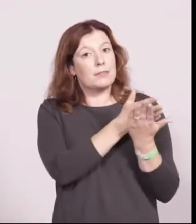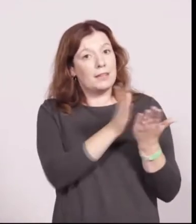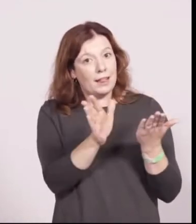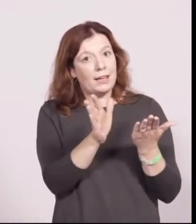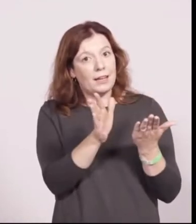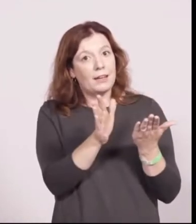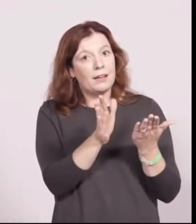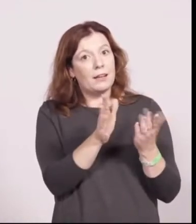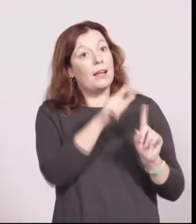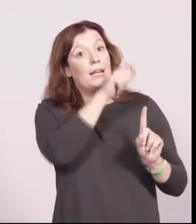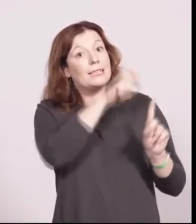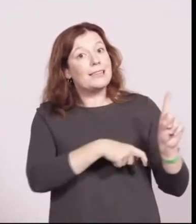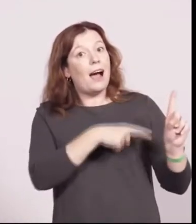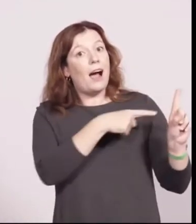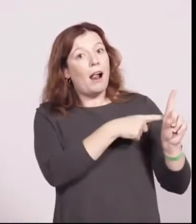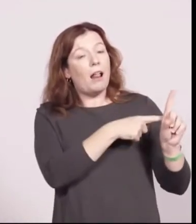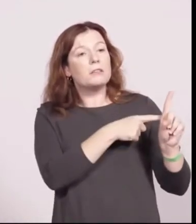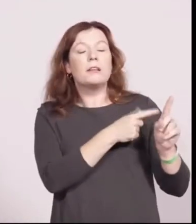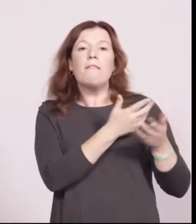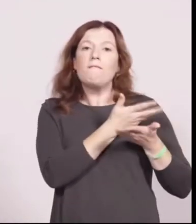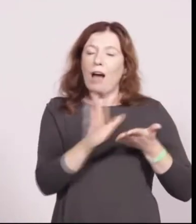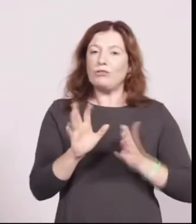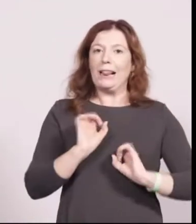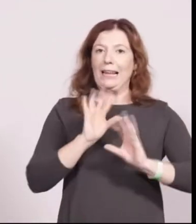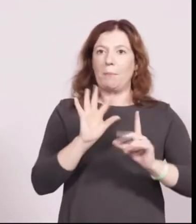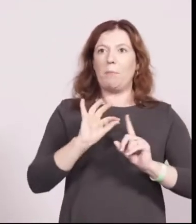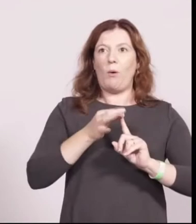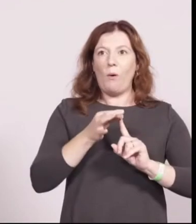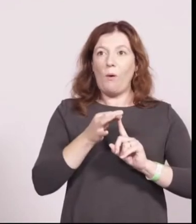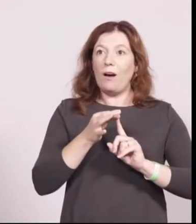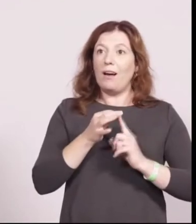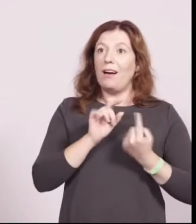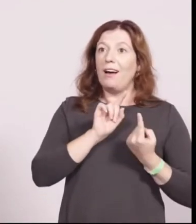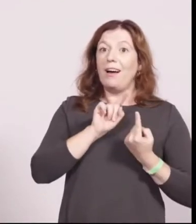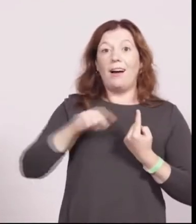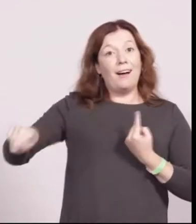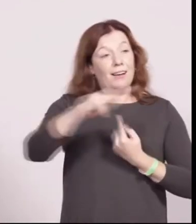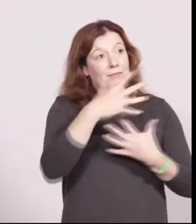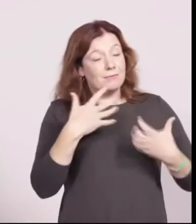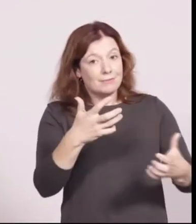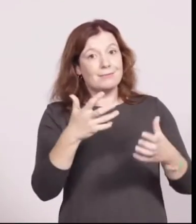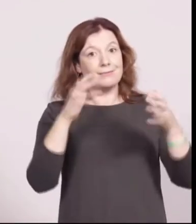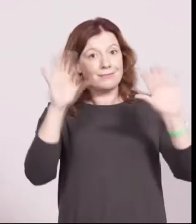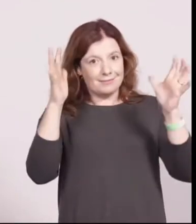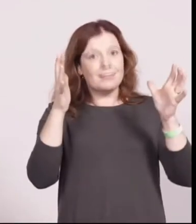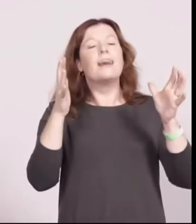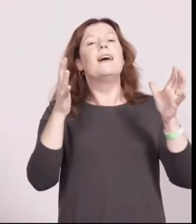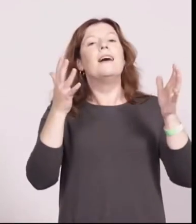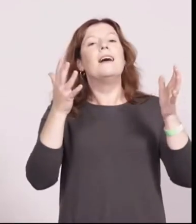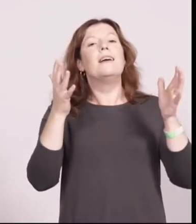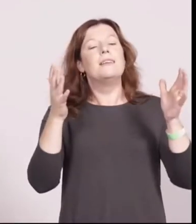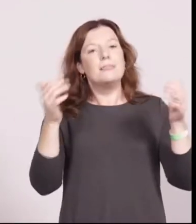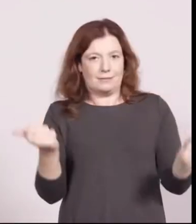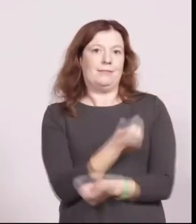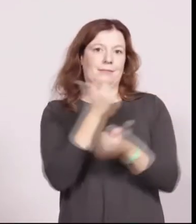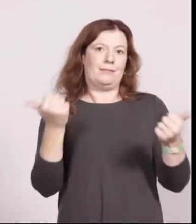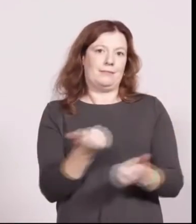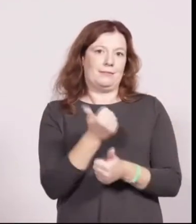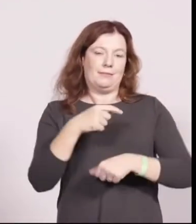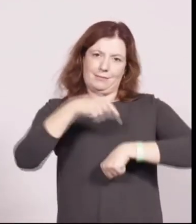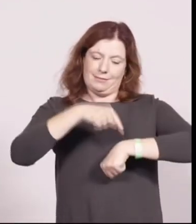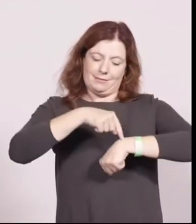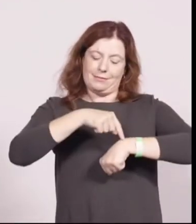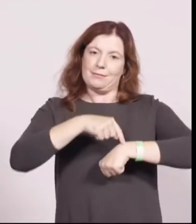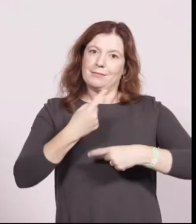and I congratulate the delegate on her succinctness the point has been responded to by the hall let us now get on we've got